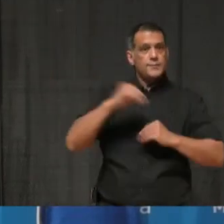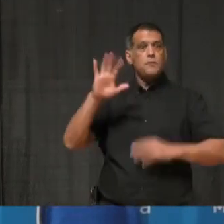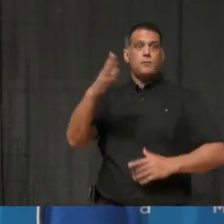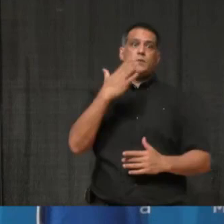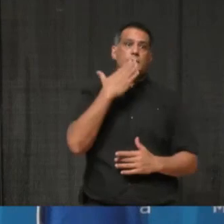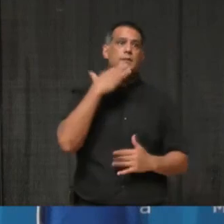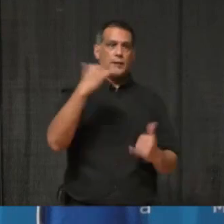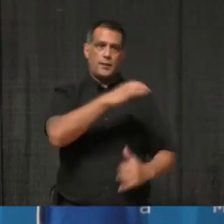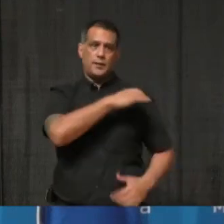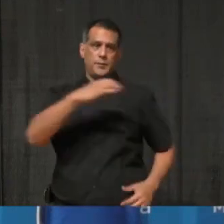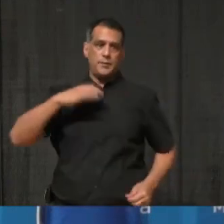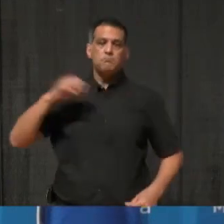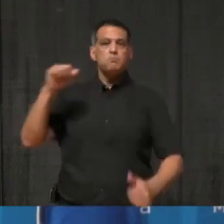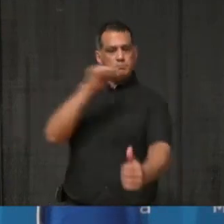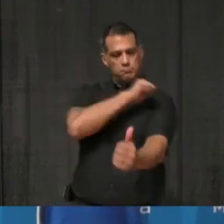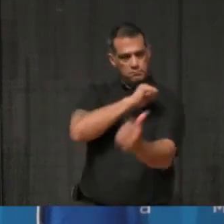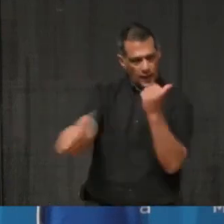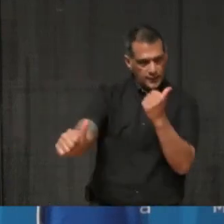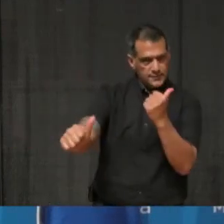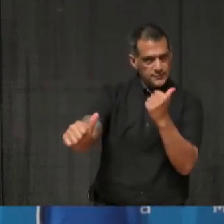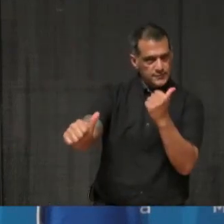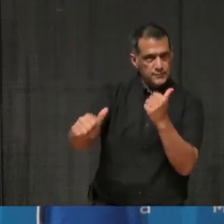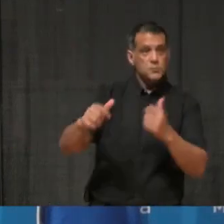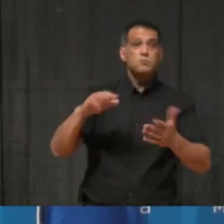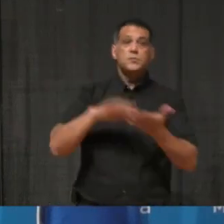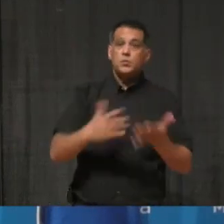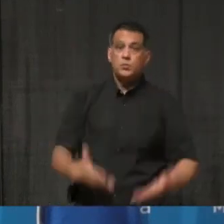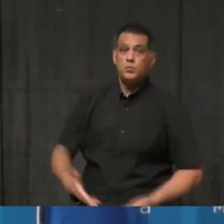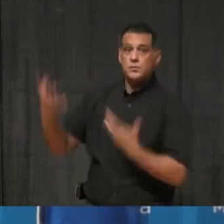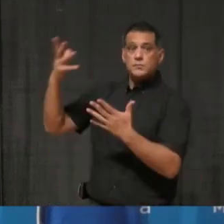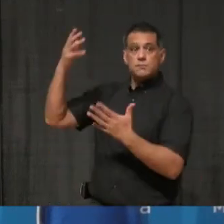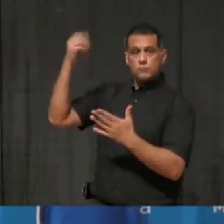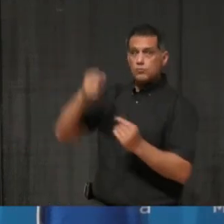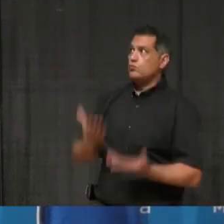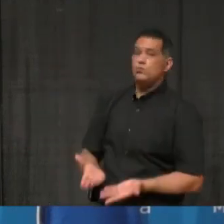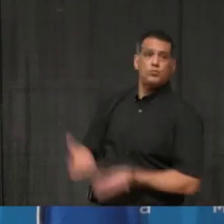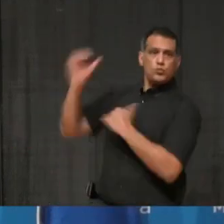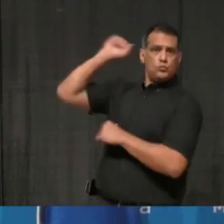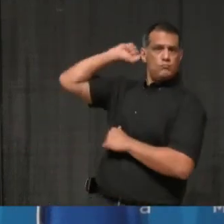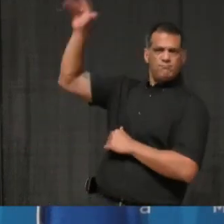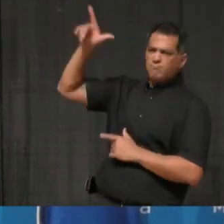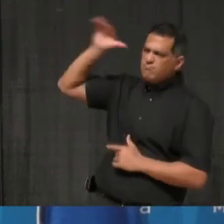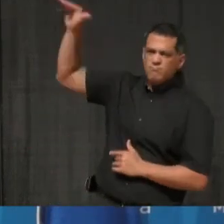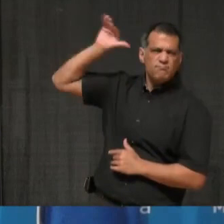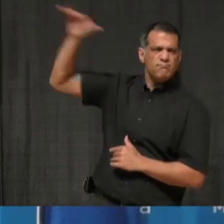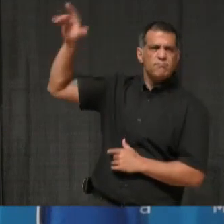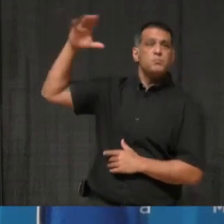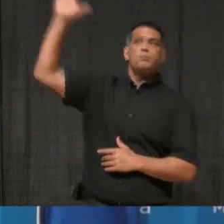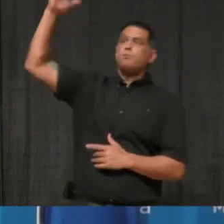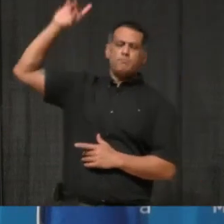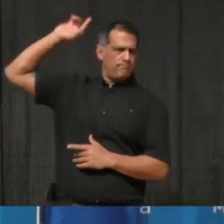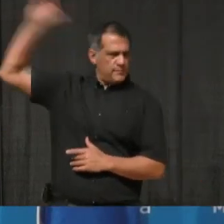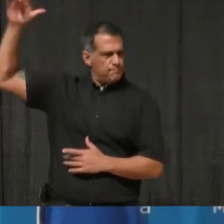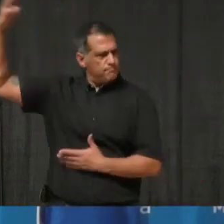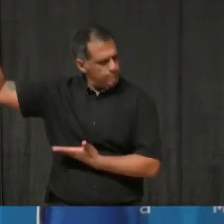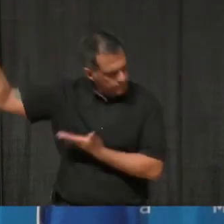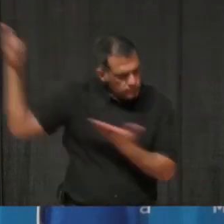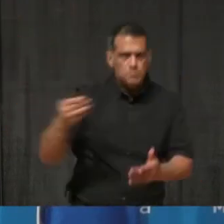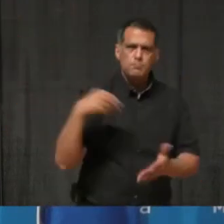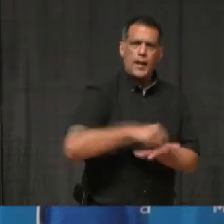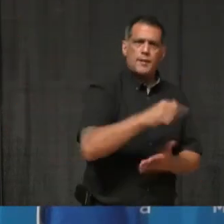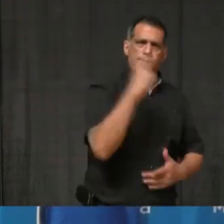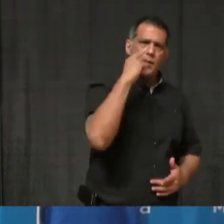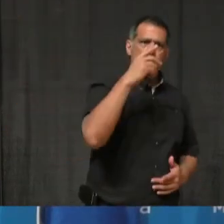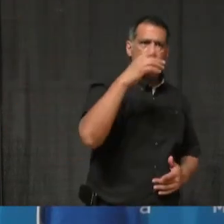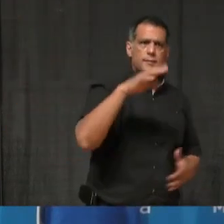passing this motion, as it sends another strong message that something needs to happen on this front immediately. In December,